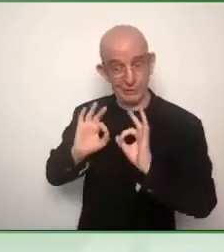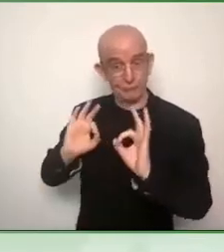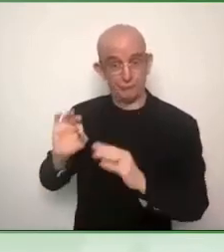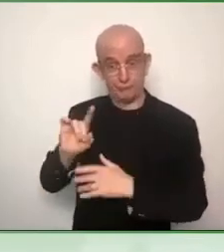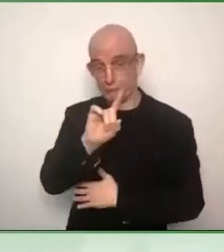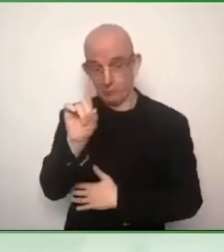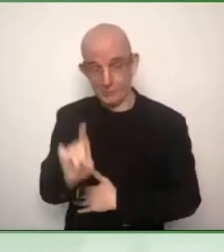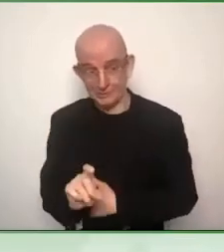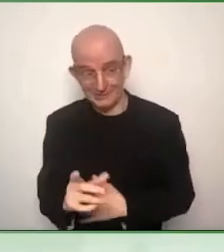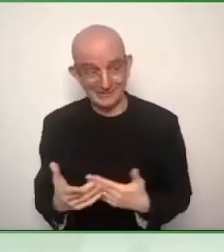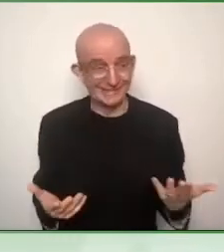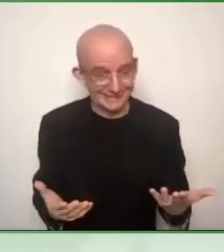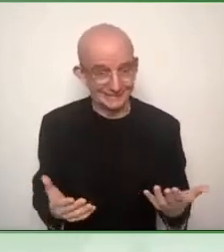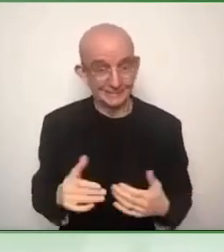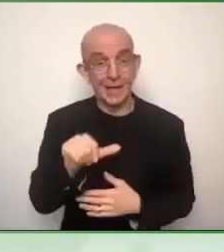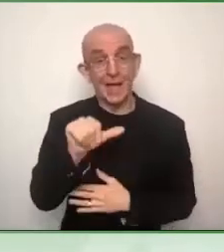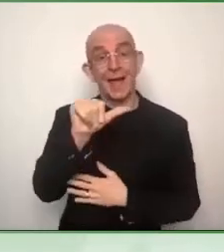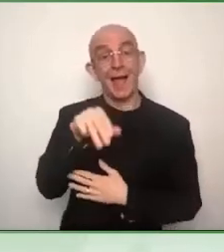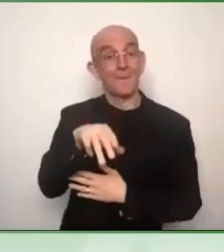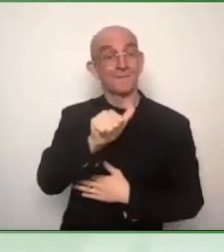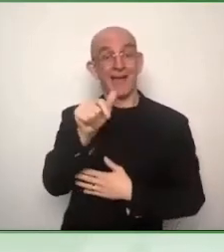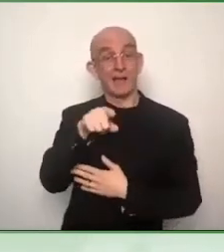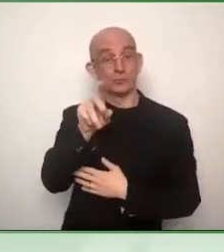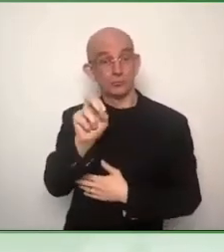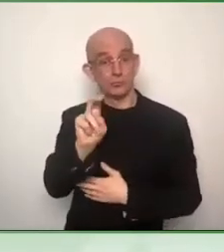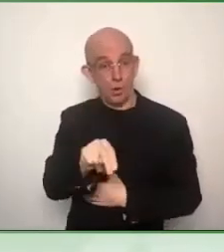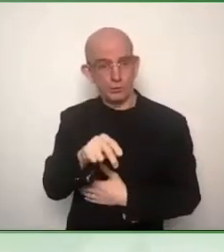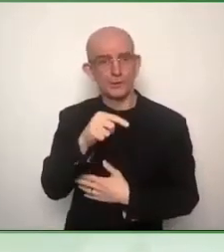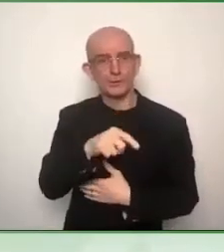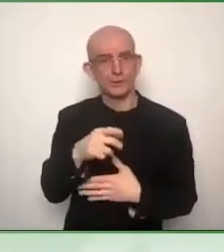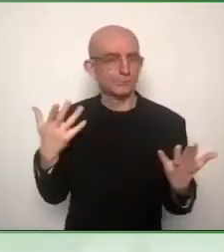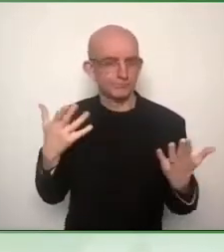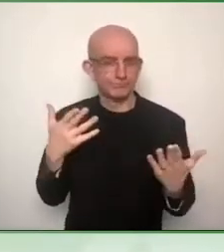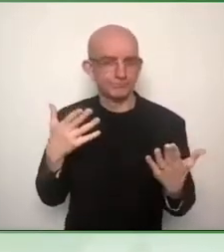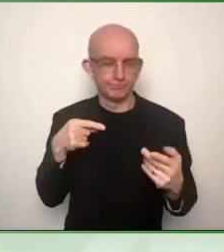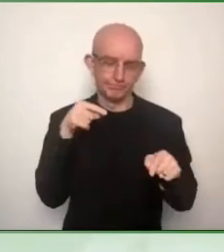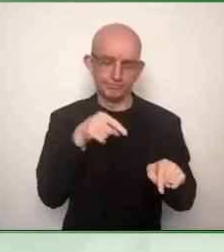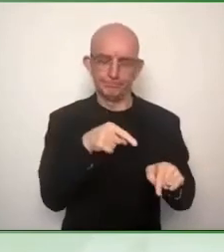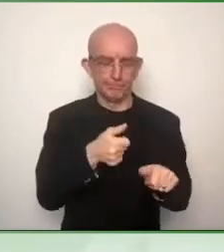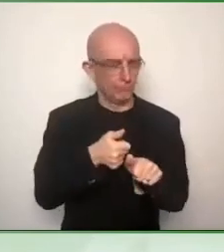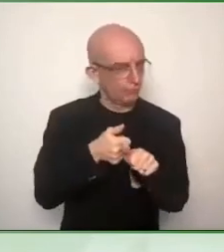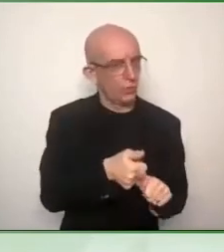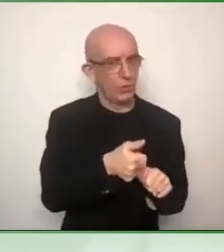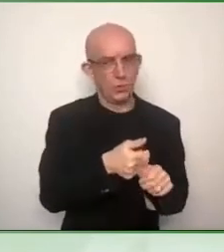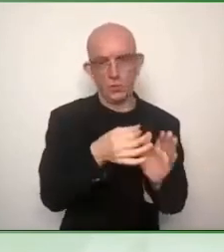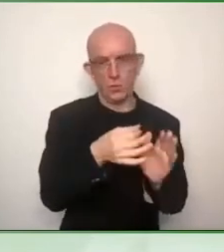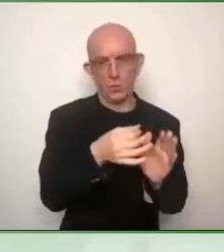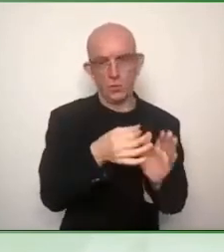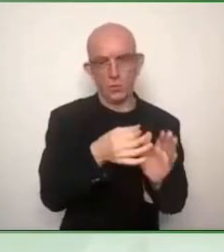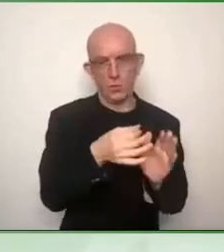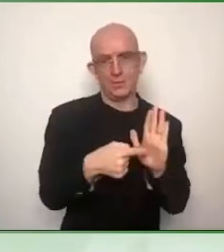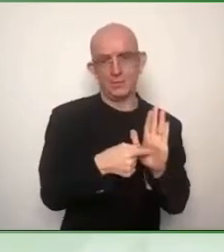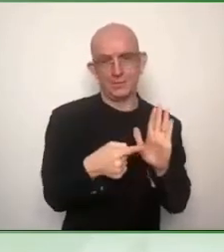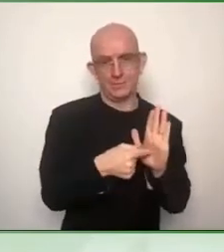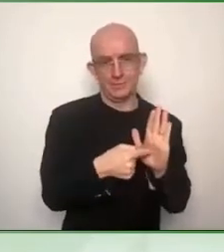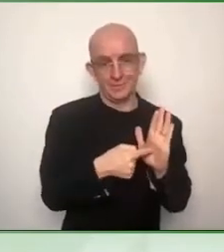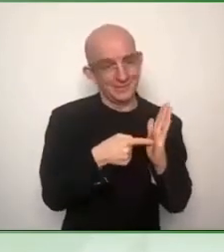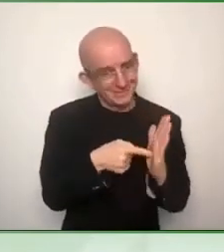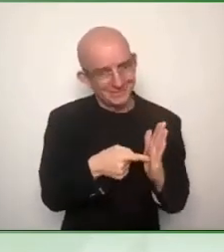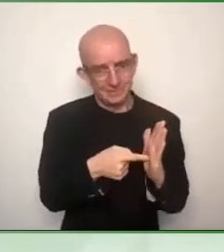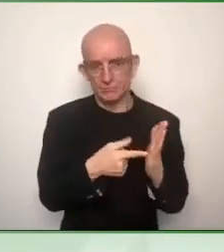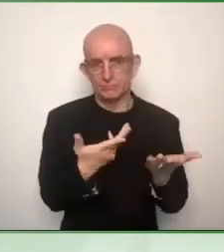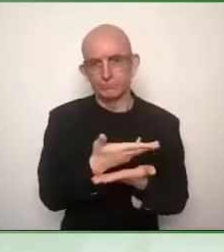in all decision making. I, it was for me really interesting to see when I came on board that really at